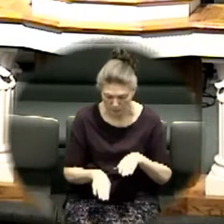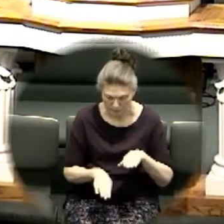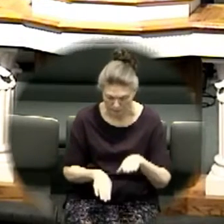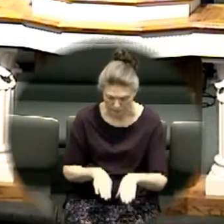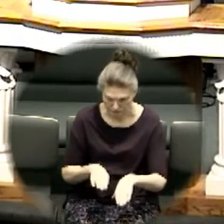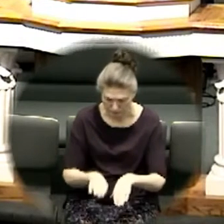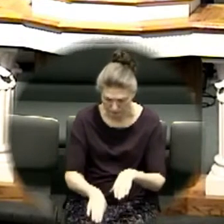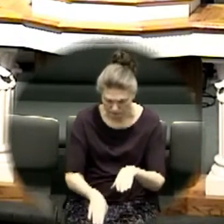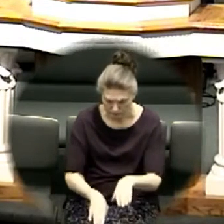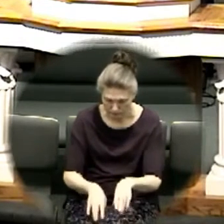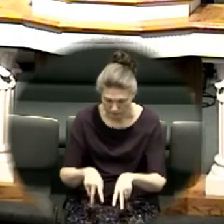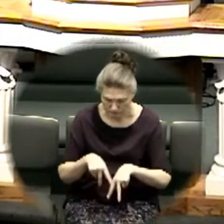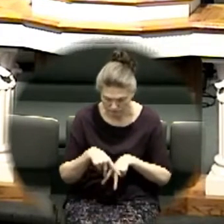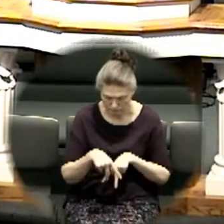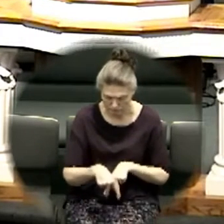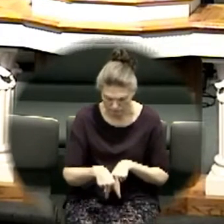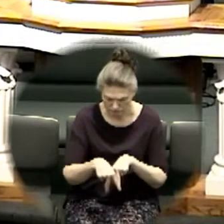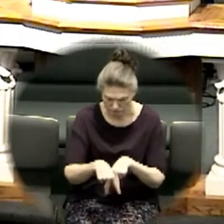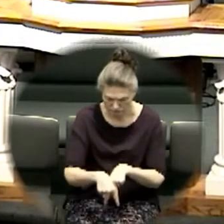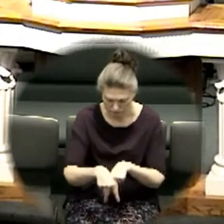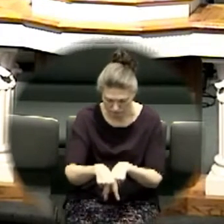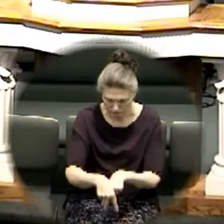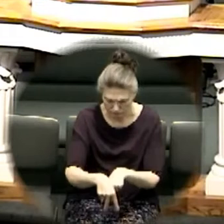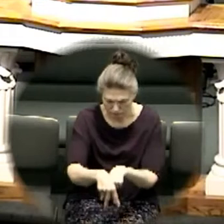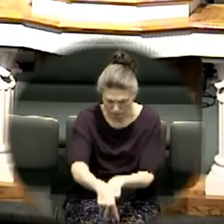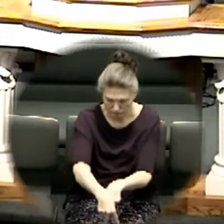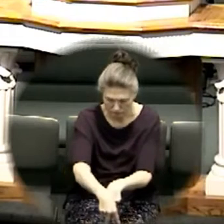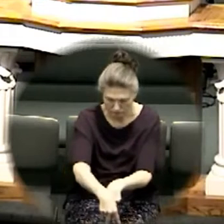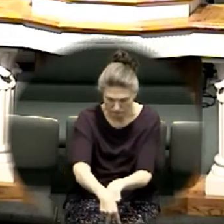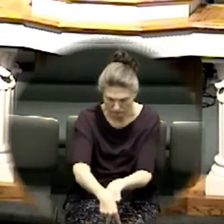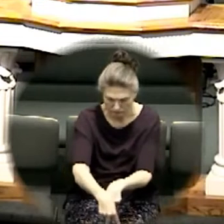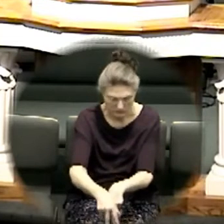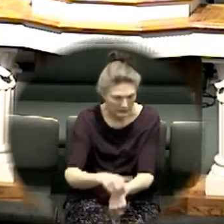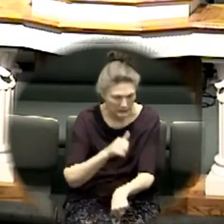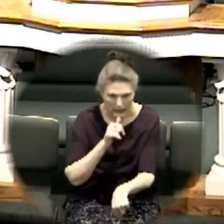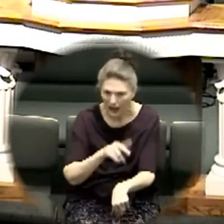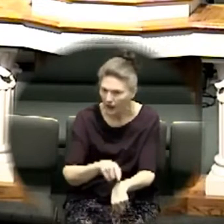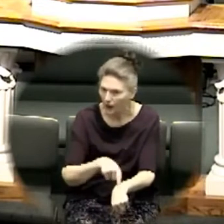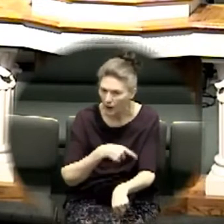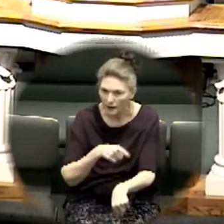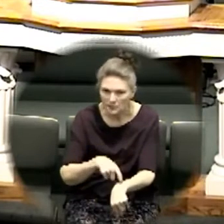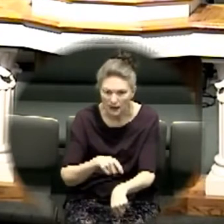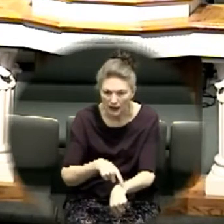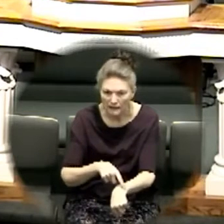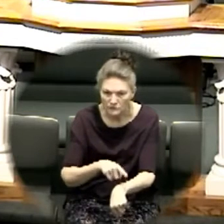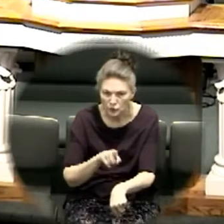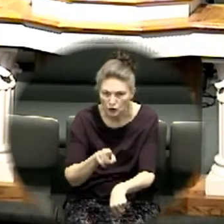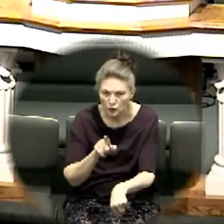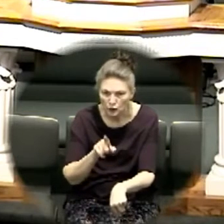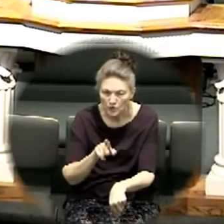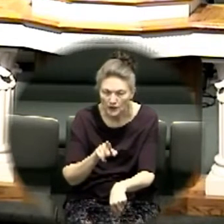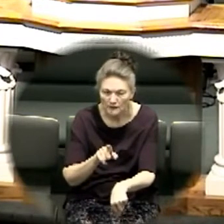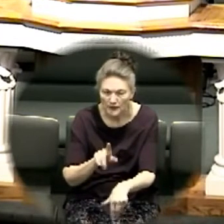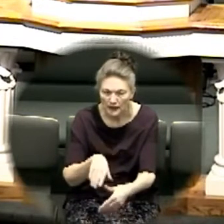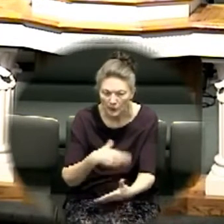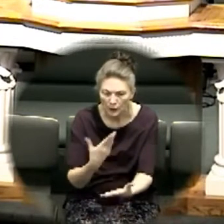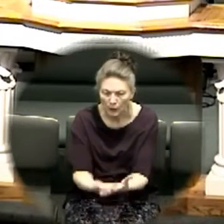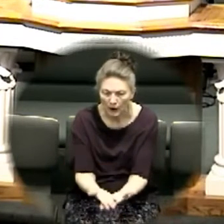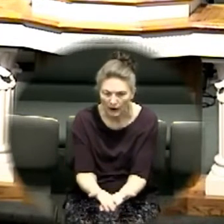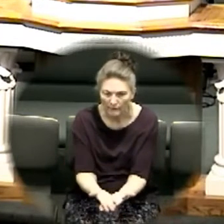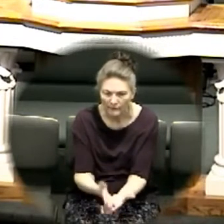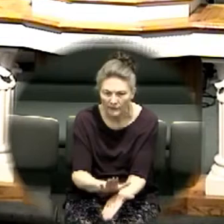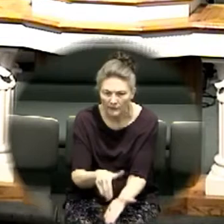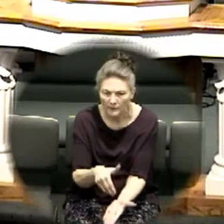it won't take you long to get you to the place where you can be right in the middle of the will of God